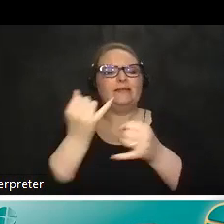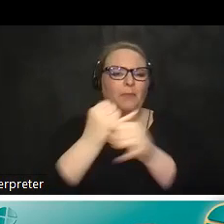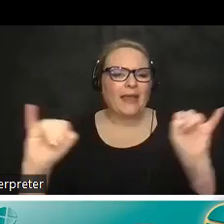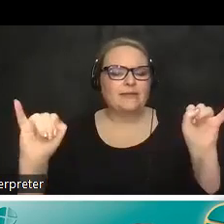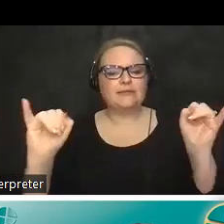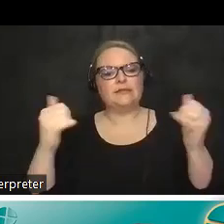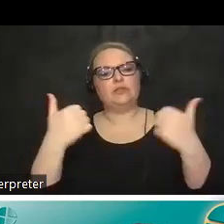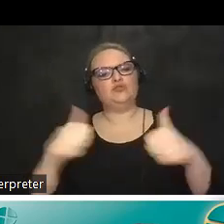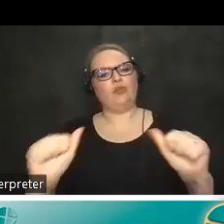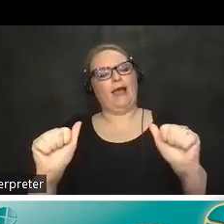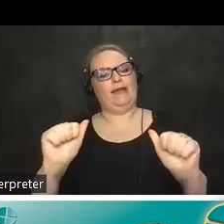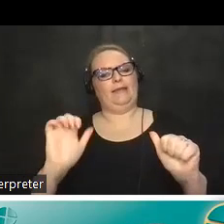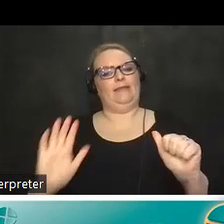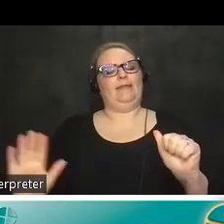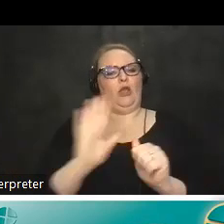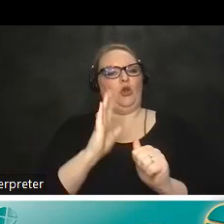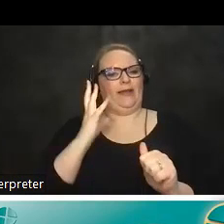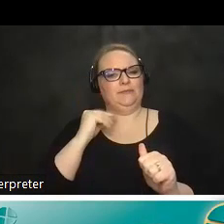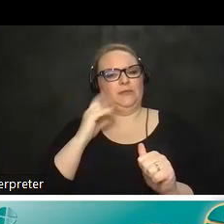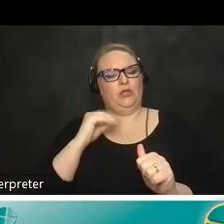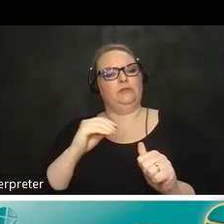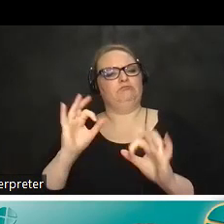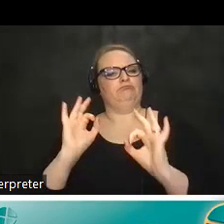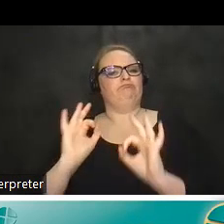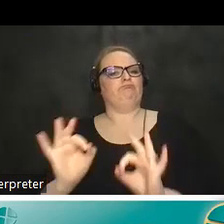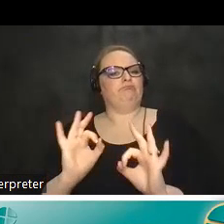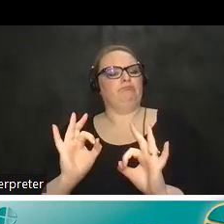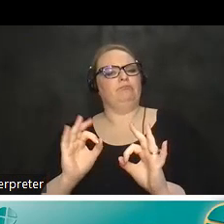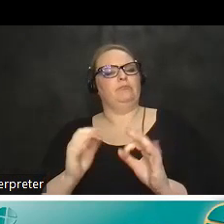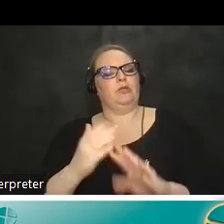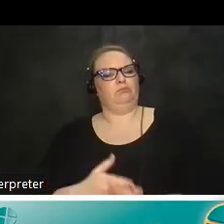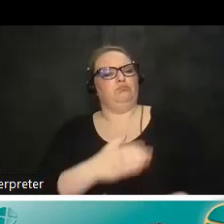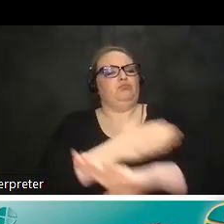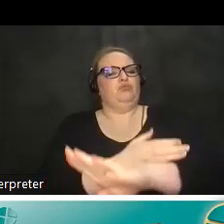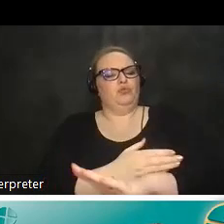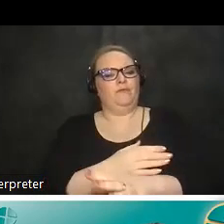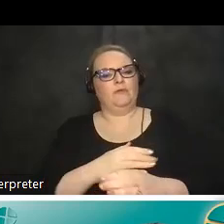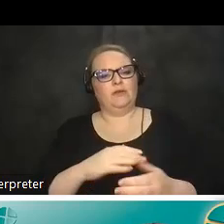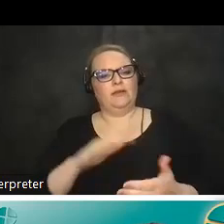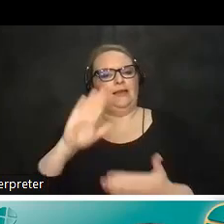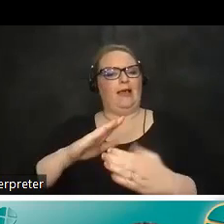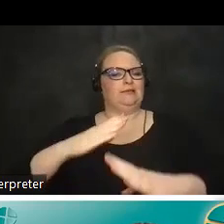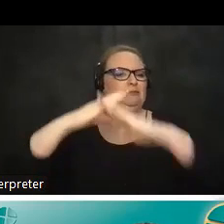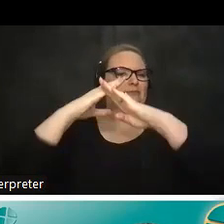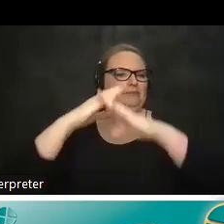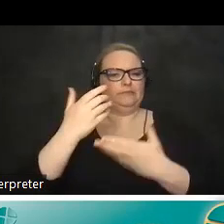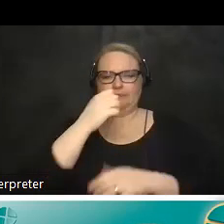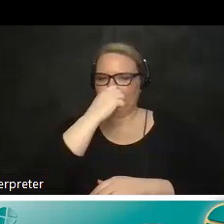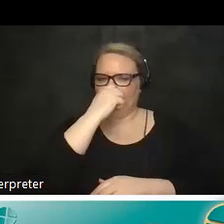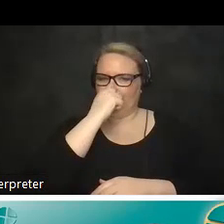experience of every person who calls to tetra to make it just a little bit better and a little bit less restricted